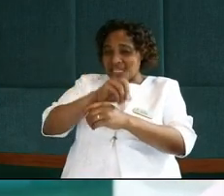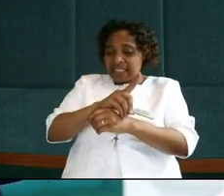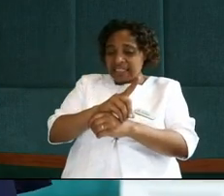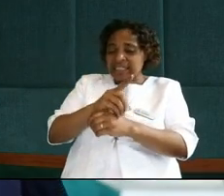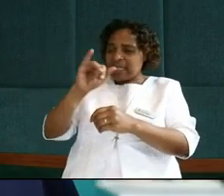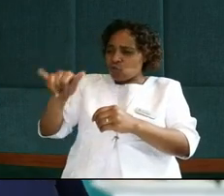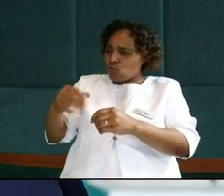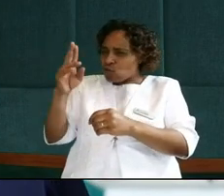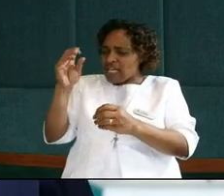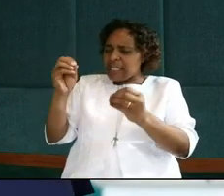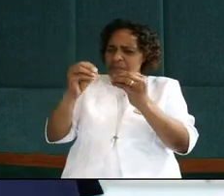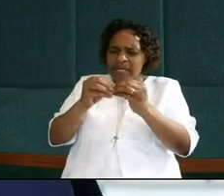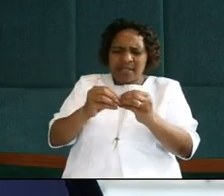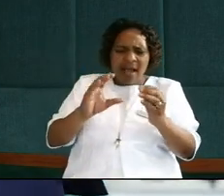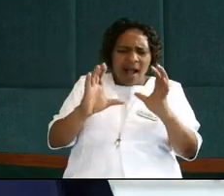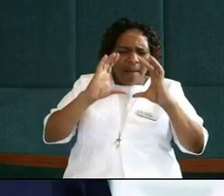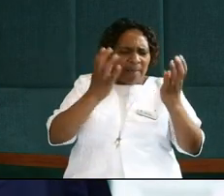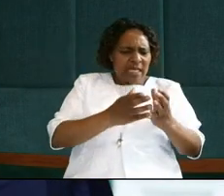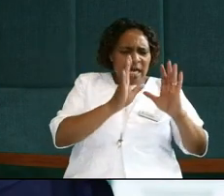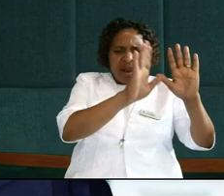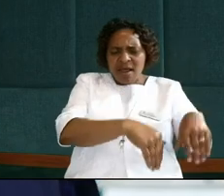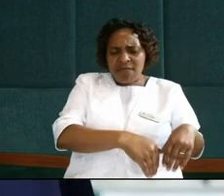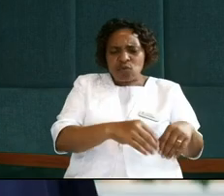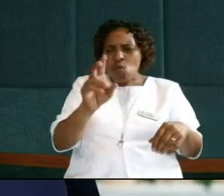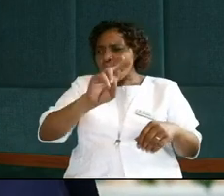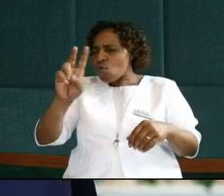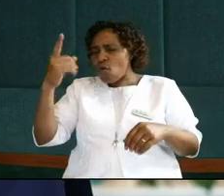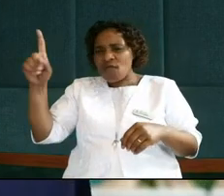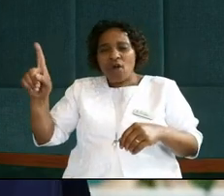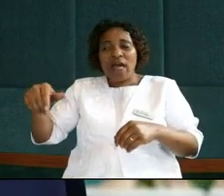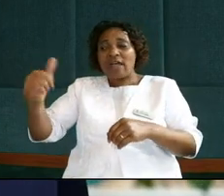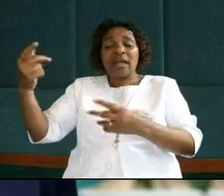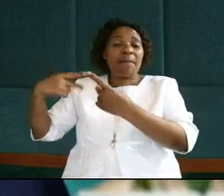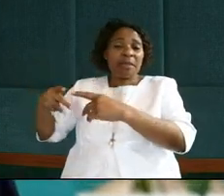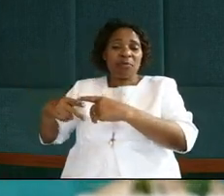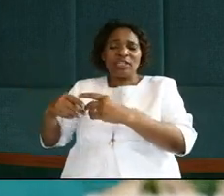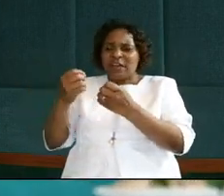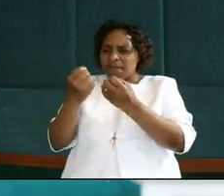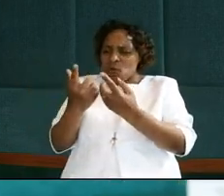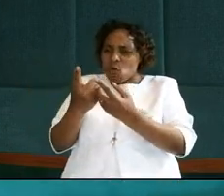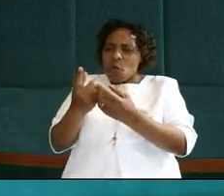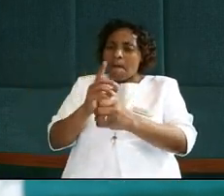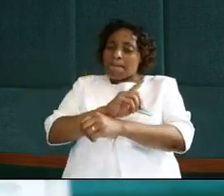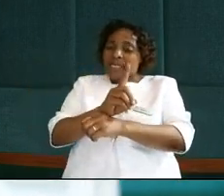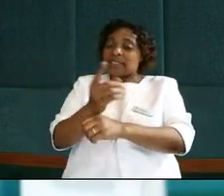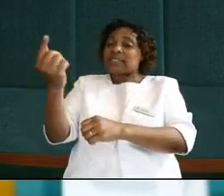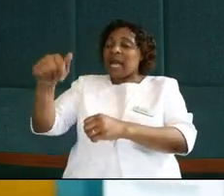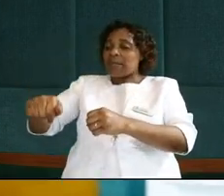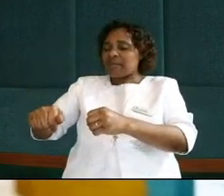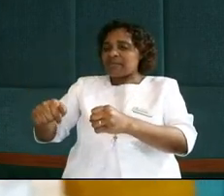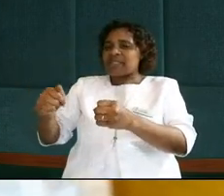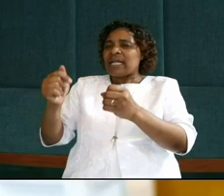and go to look for the temperament. Jesus knew in the next few minutes coming, Judas would come